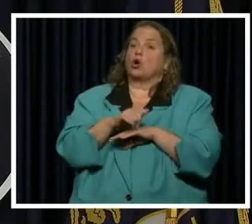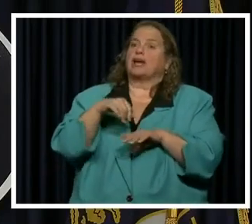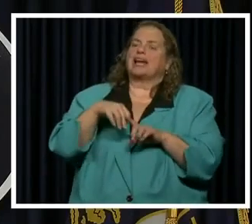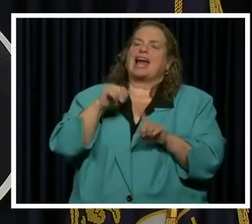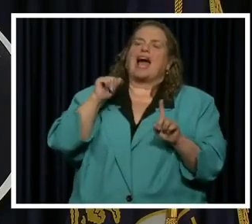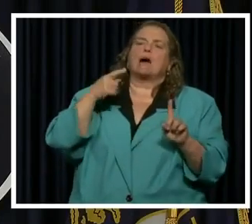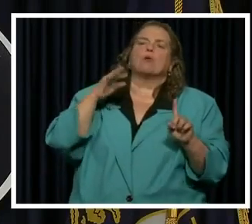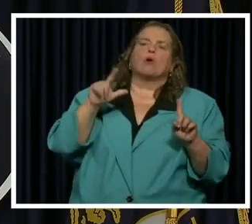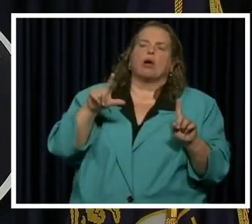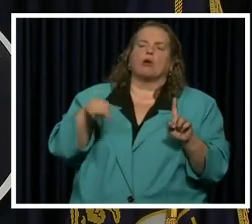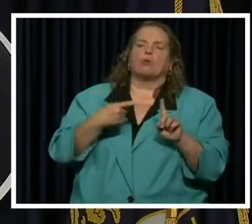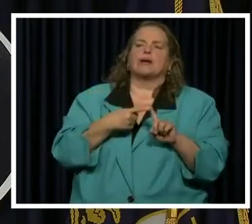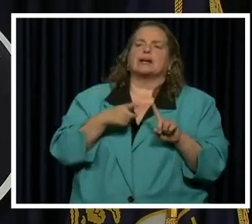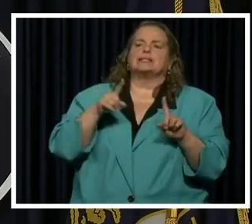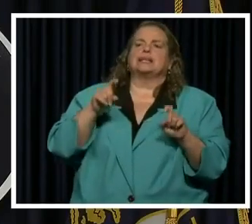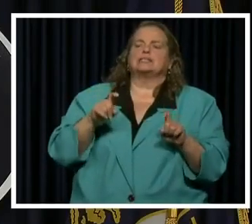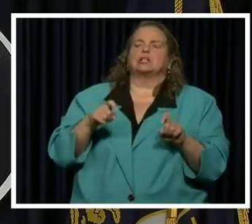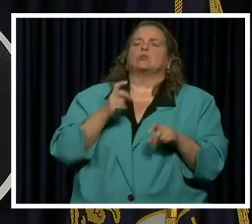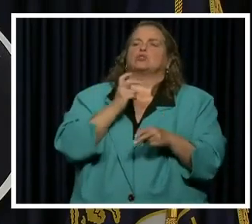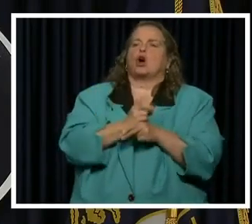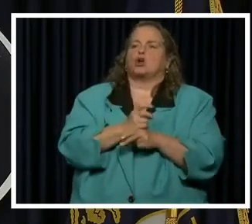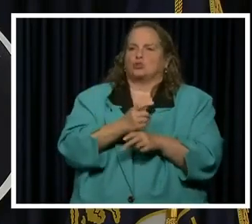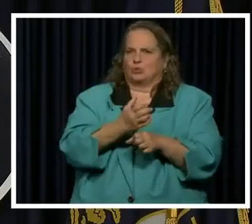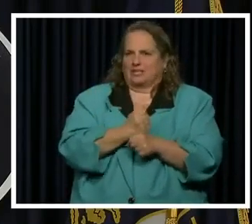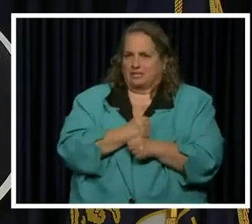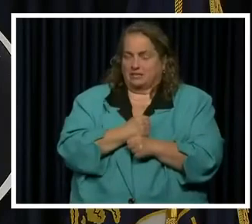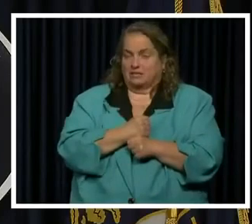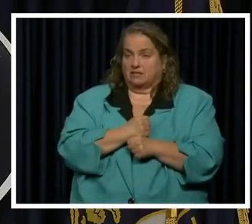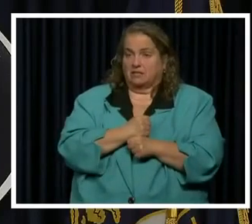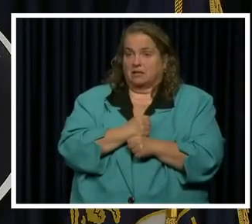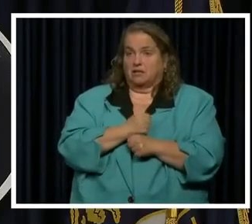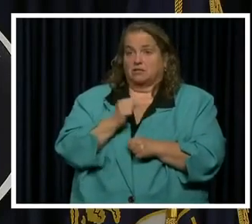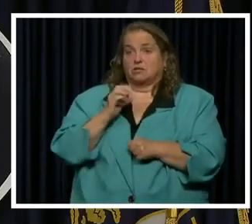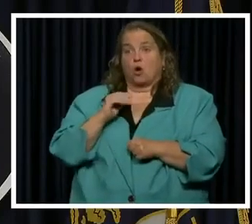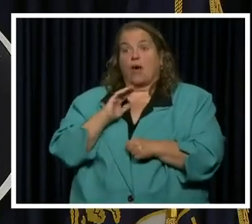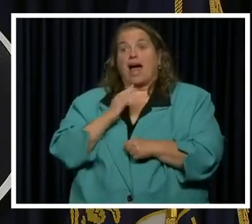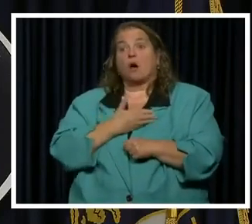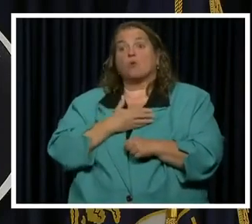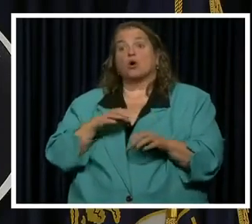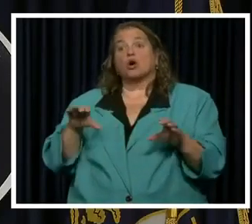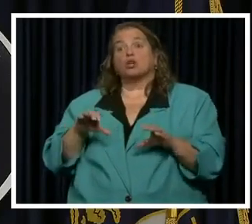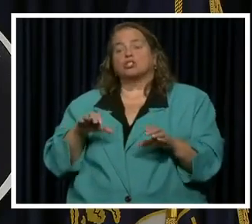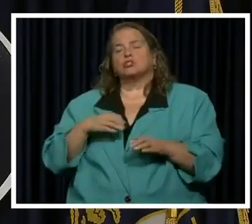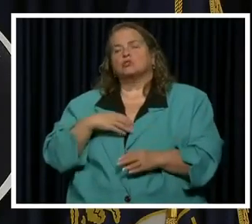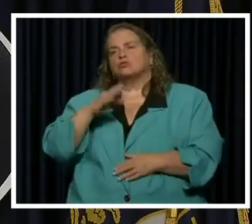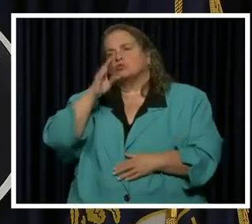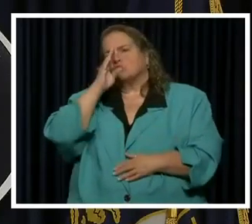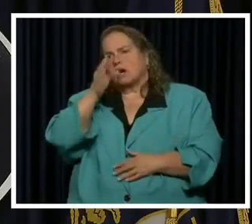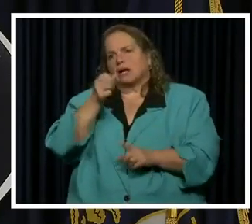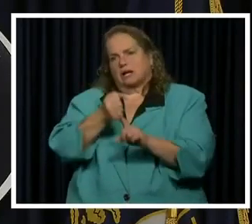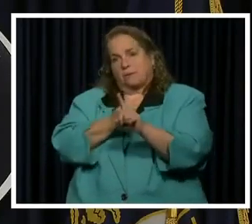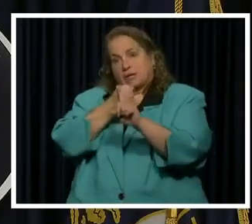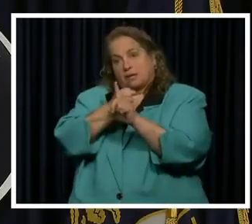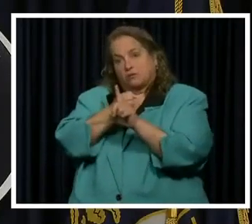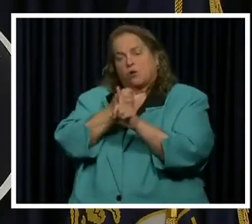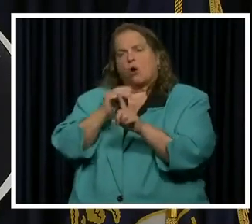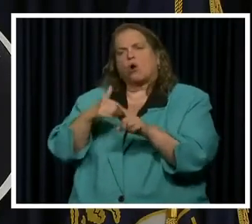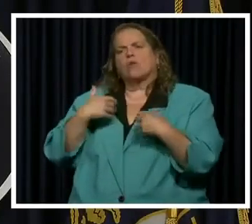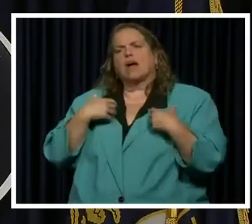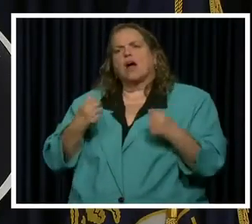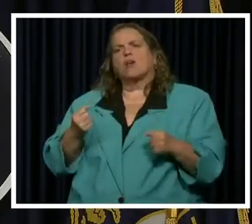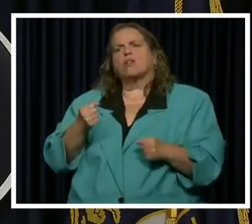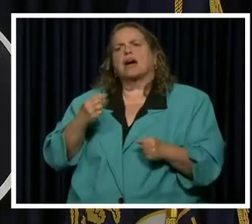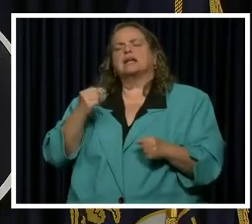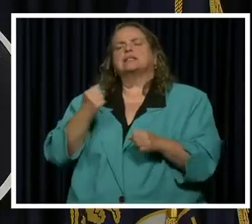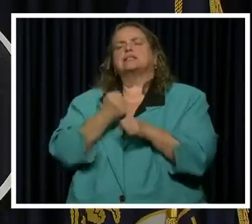was still harder to come by. So not everyone may have gotten a test. So our actions have direct implications on the health and safety of others. So